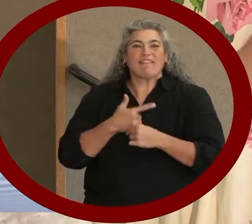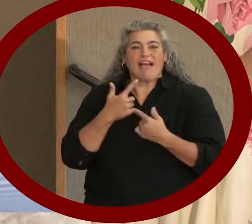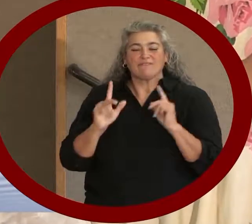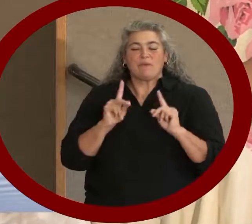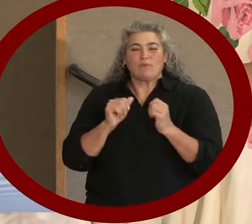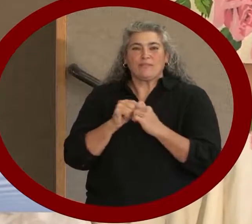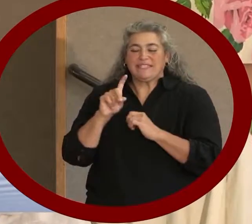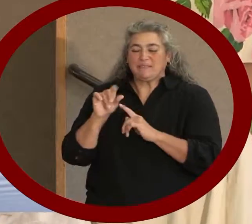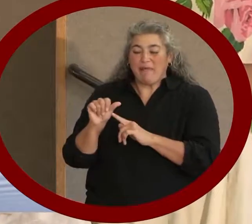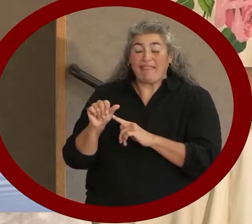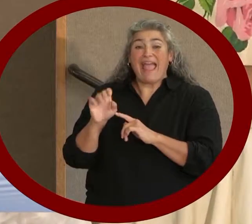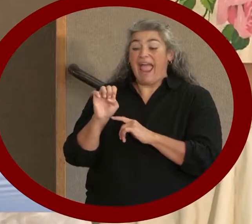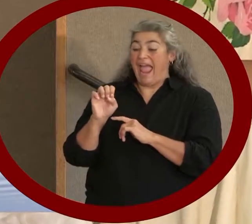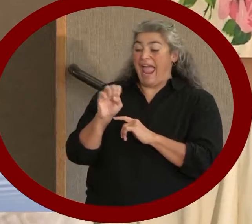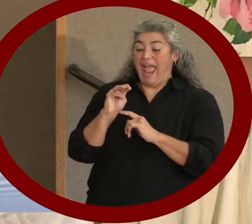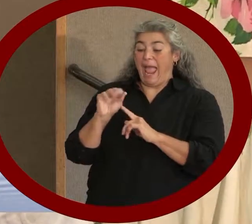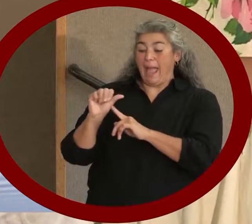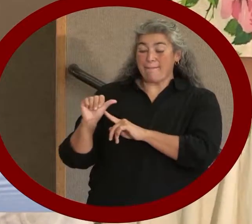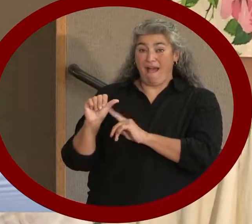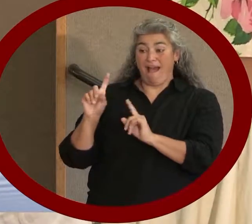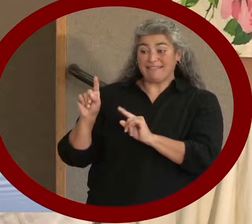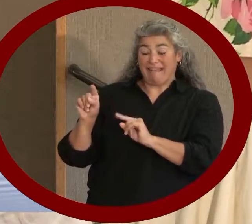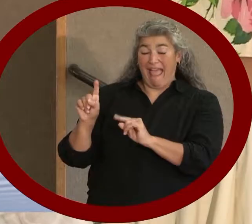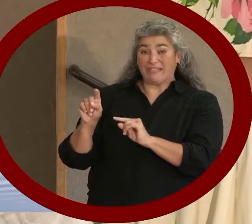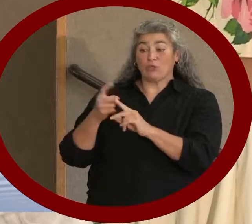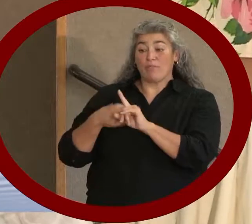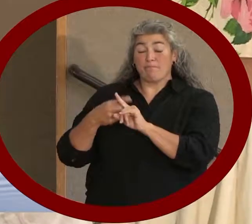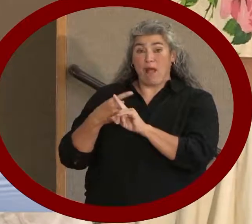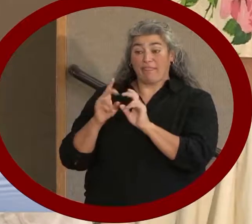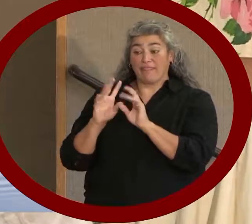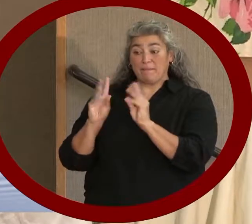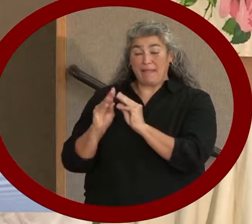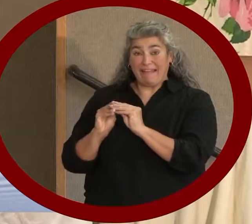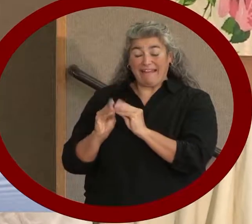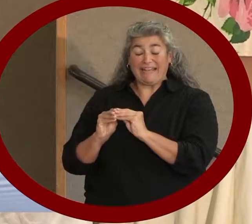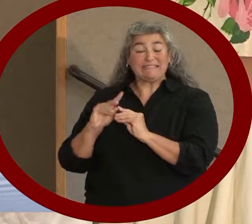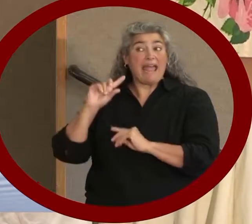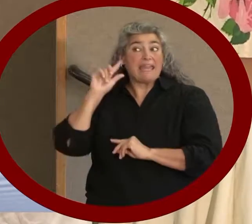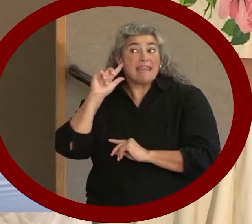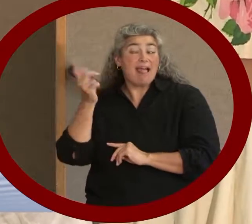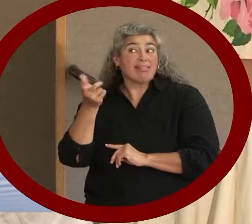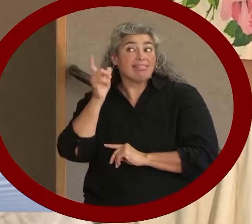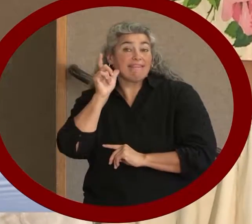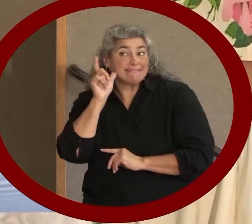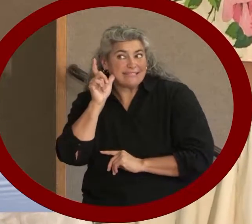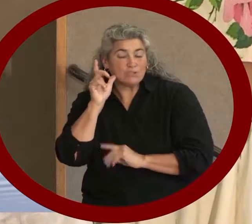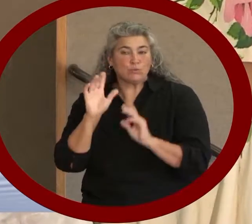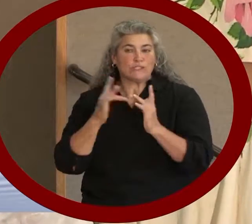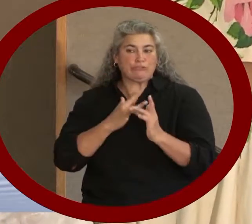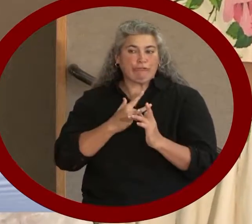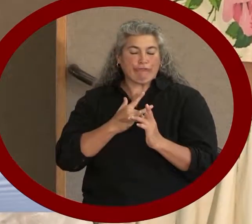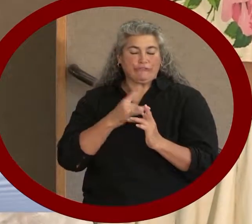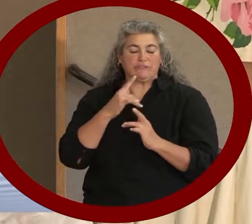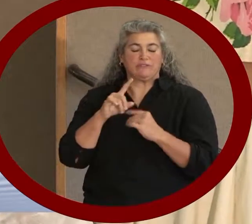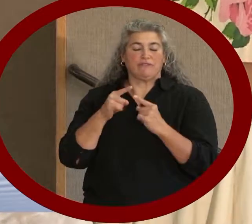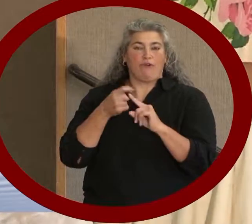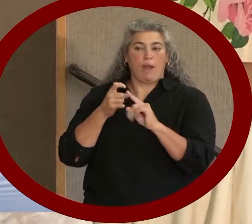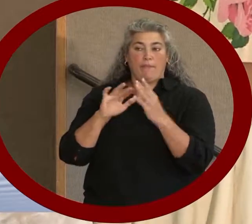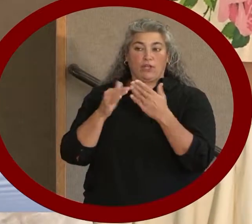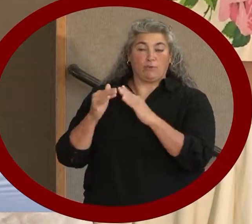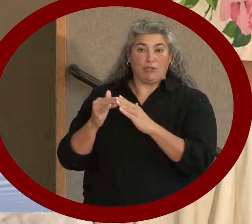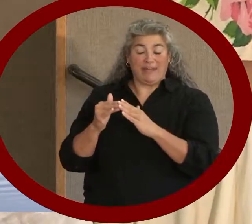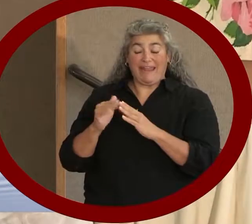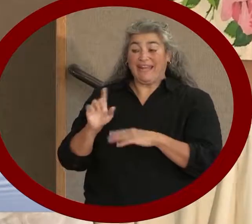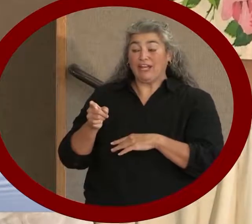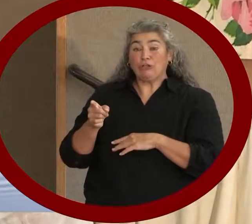Emma attends the commission's monthly meetings and is always willing to listen to concerns of the community. Her ability